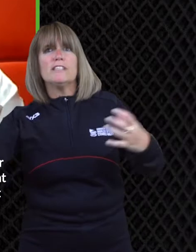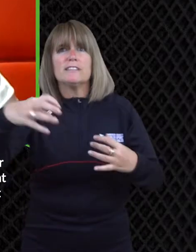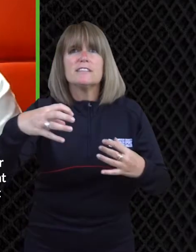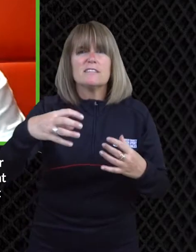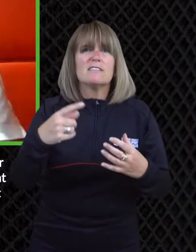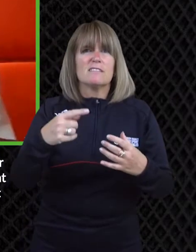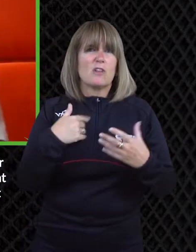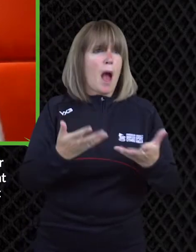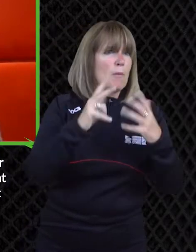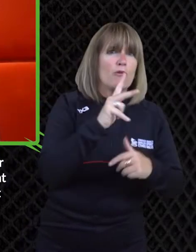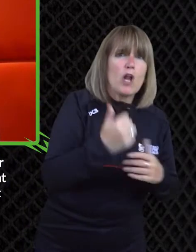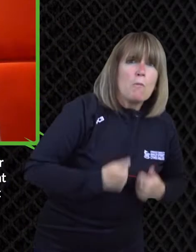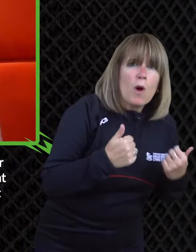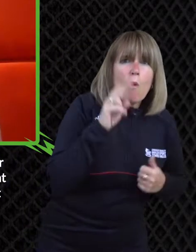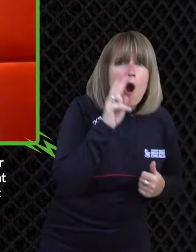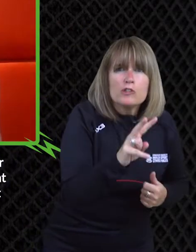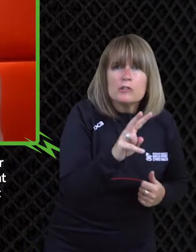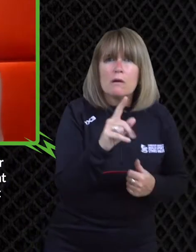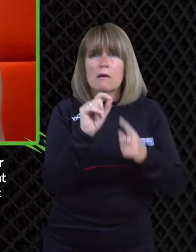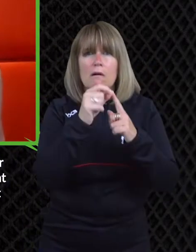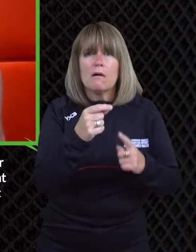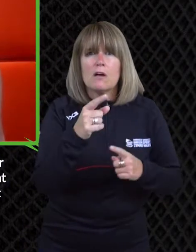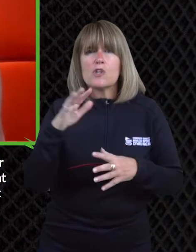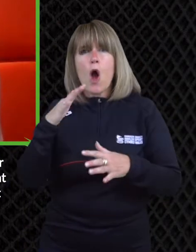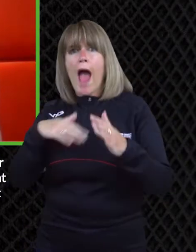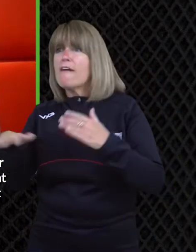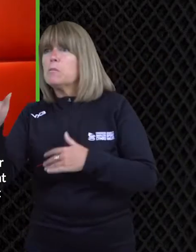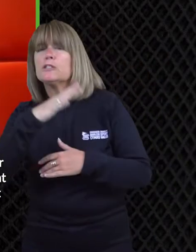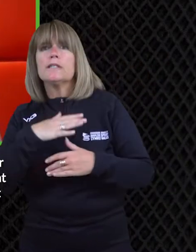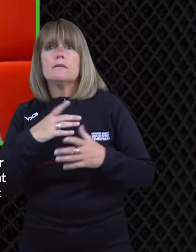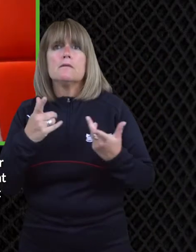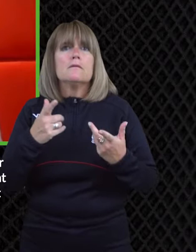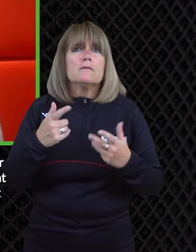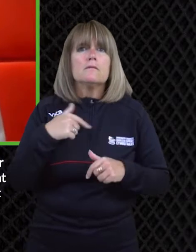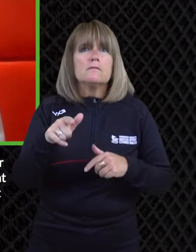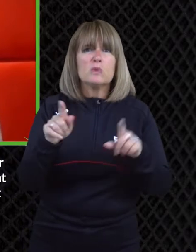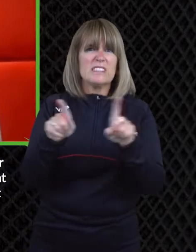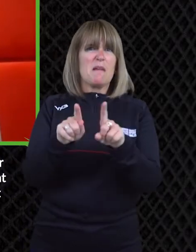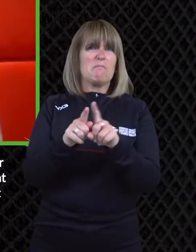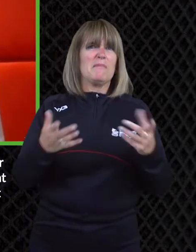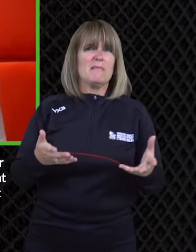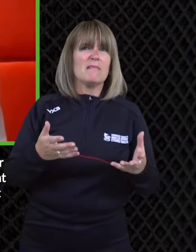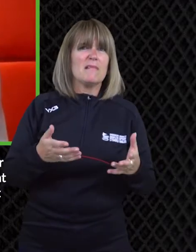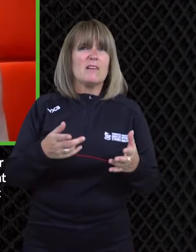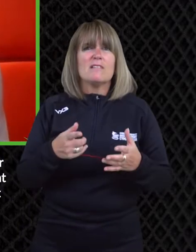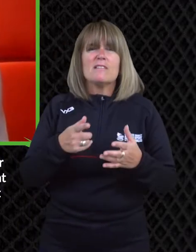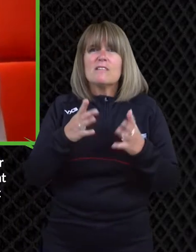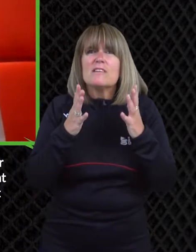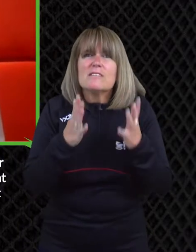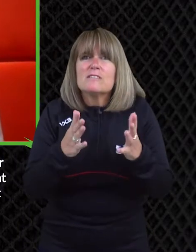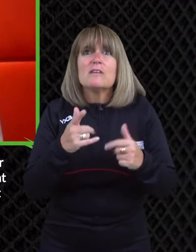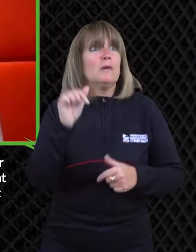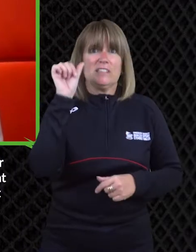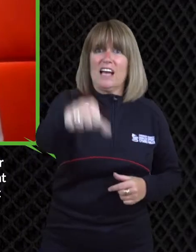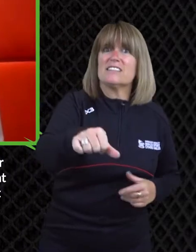or olympics are all the way to the other side of the world you know i was up at three in the morning watching it at one point which not everyone's going to do admittedly um